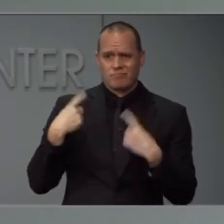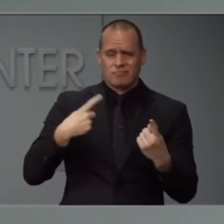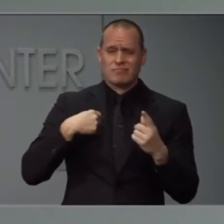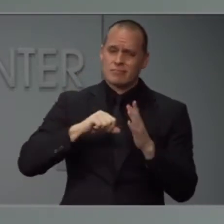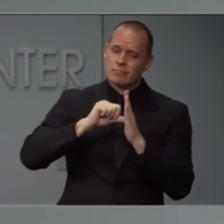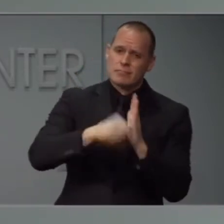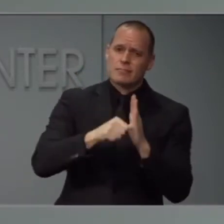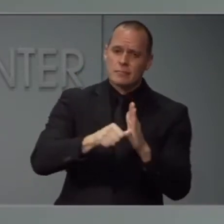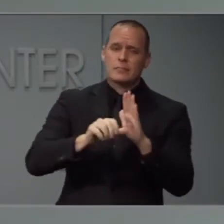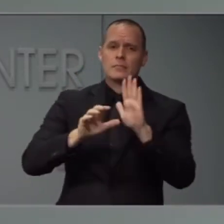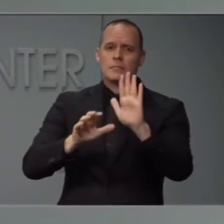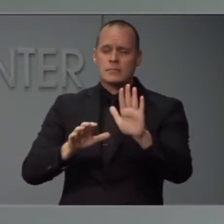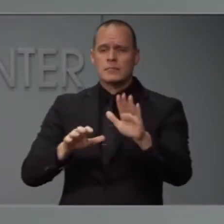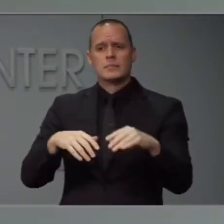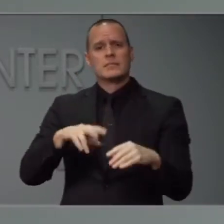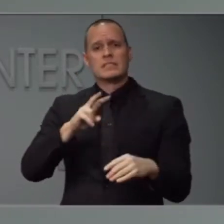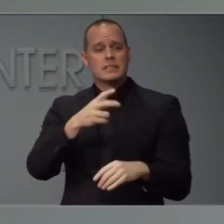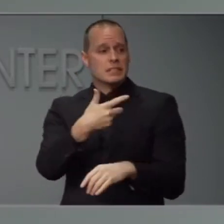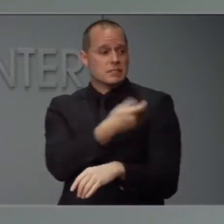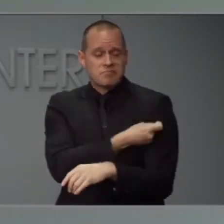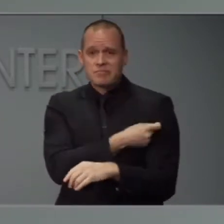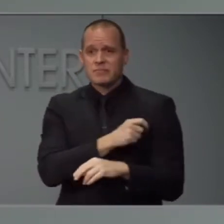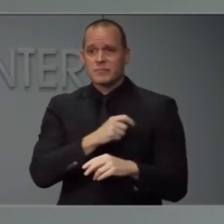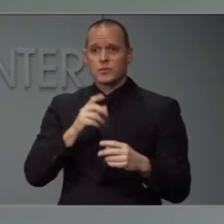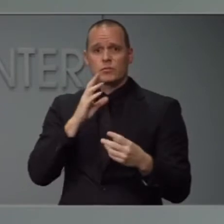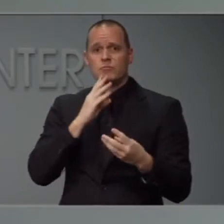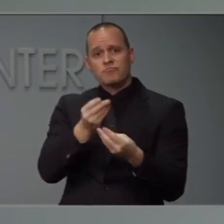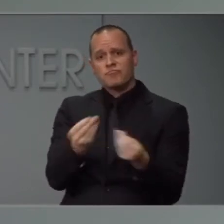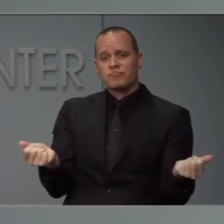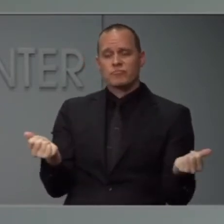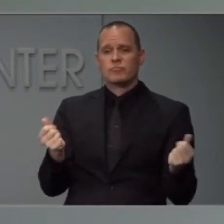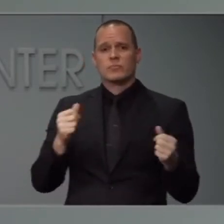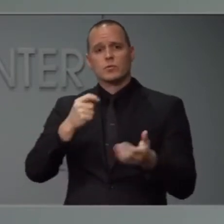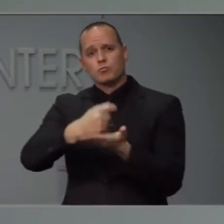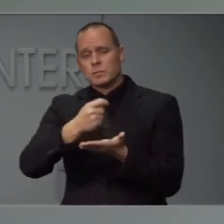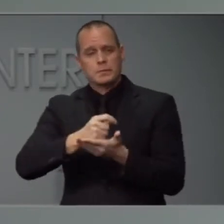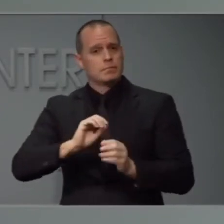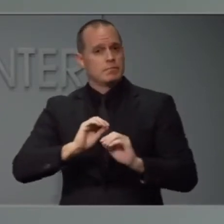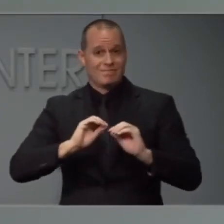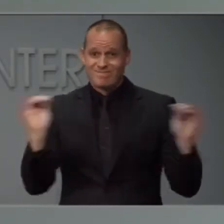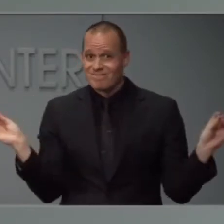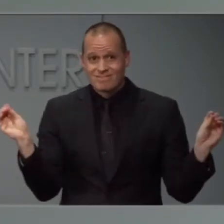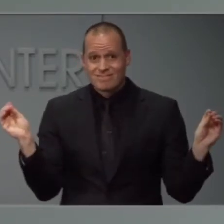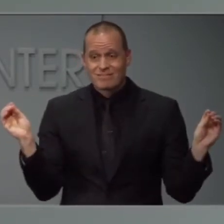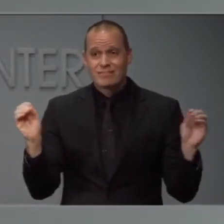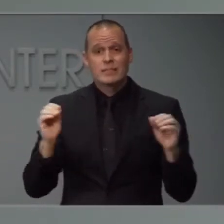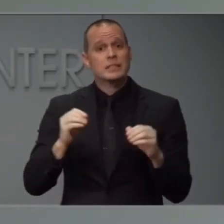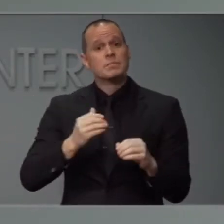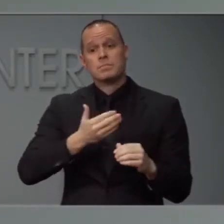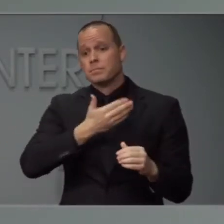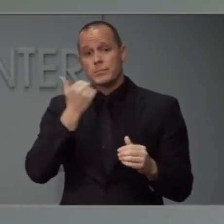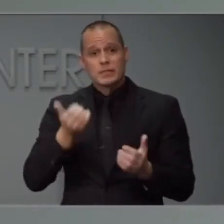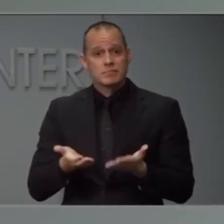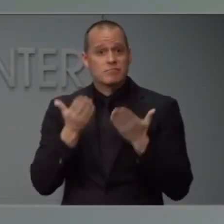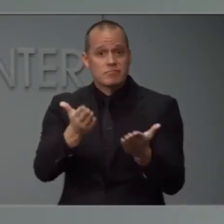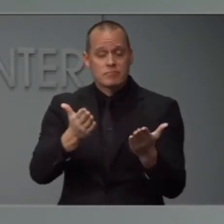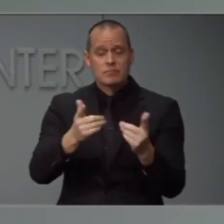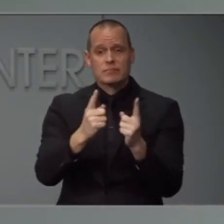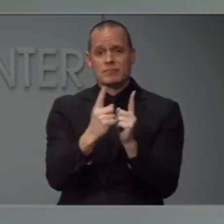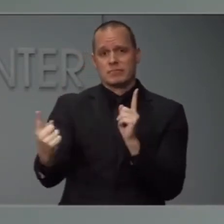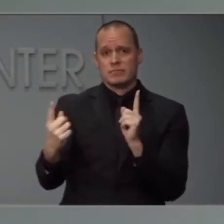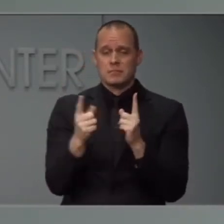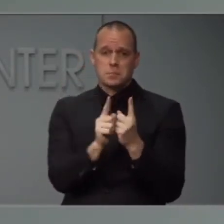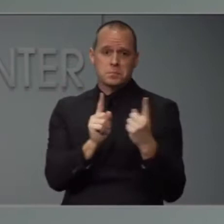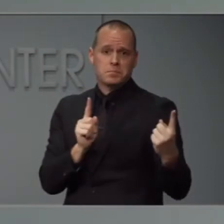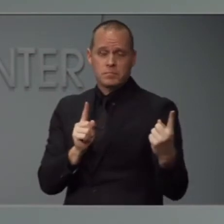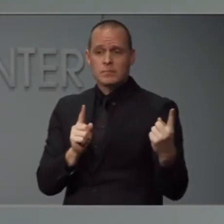we do not have vaccines or treatment. Social distancing is the only tool we have to slow the spread of COVID-19